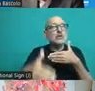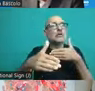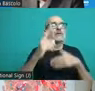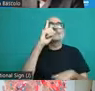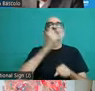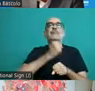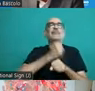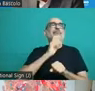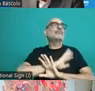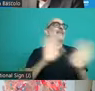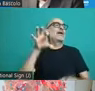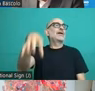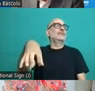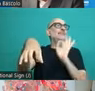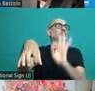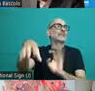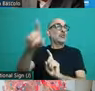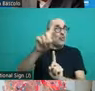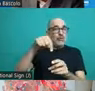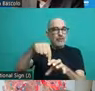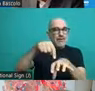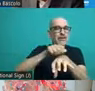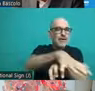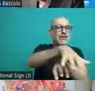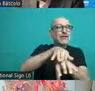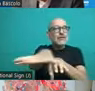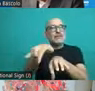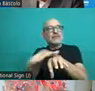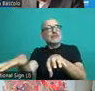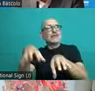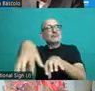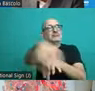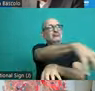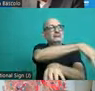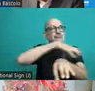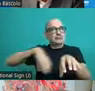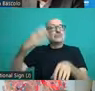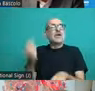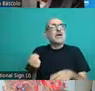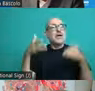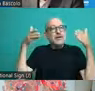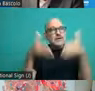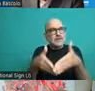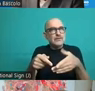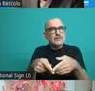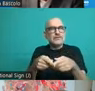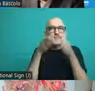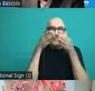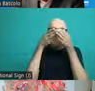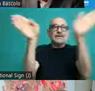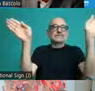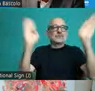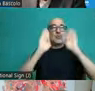focus that has for the perspective to provide a primary health care